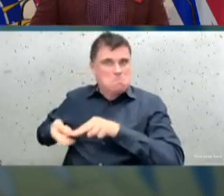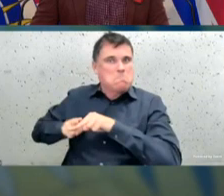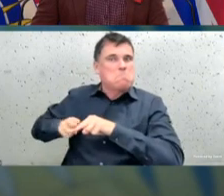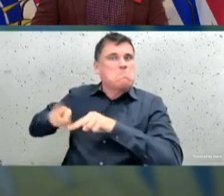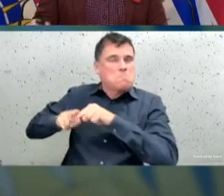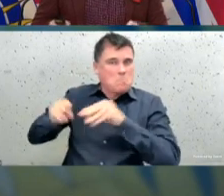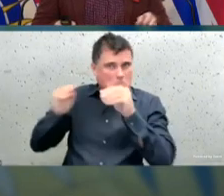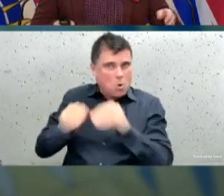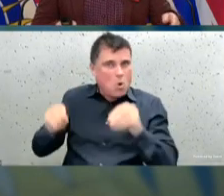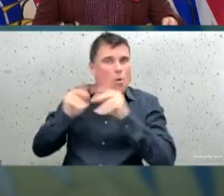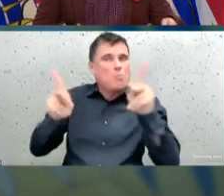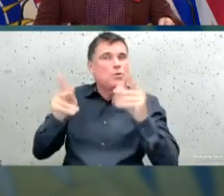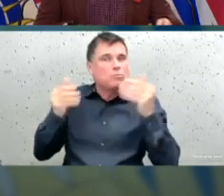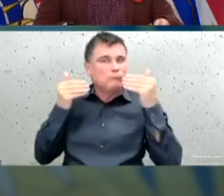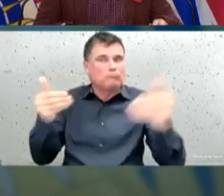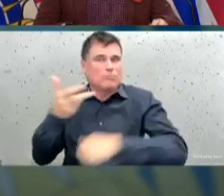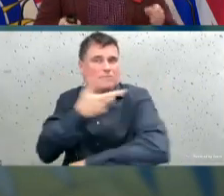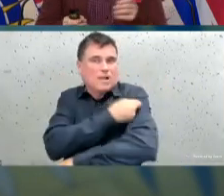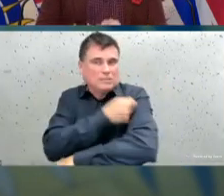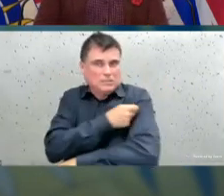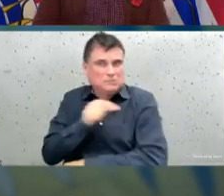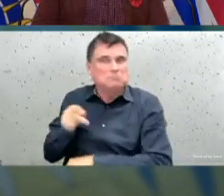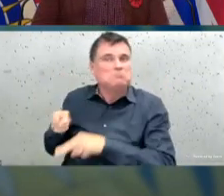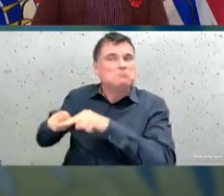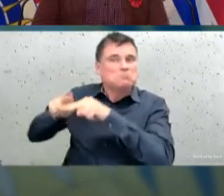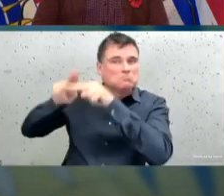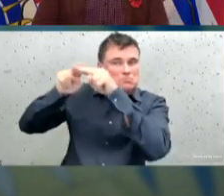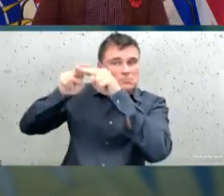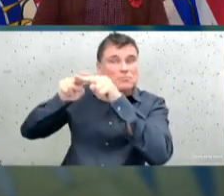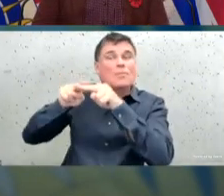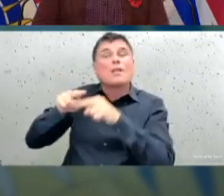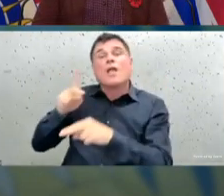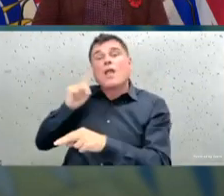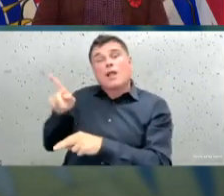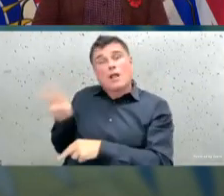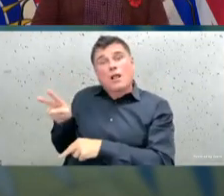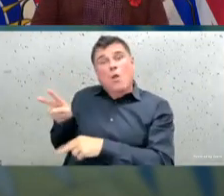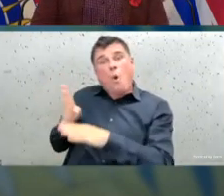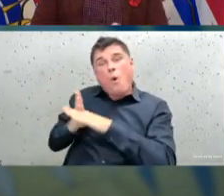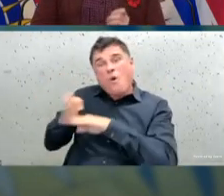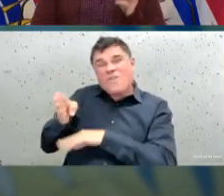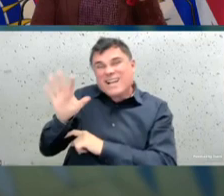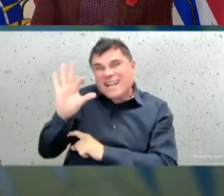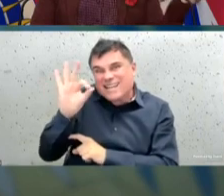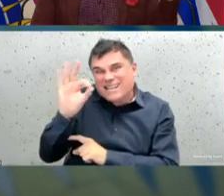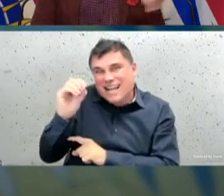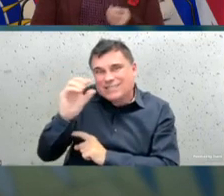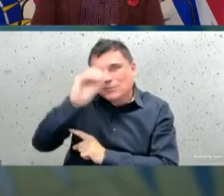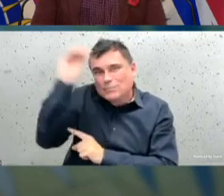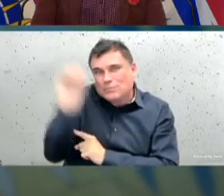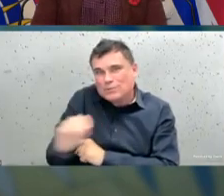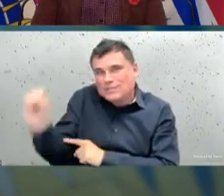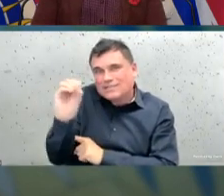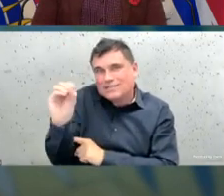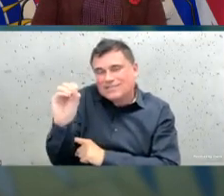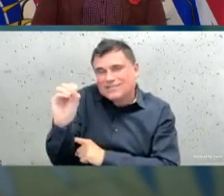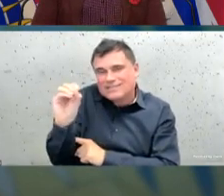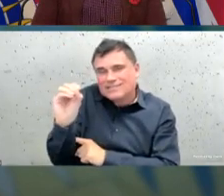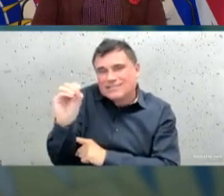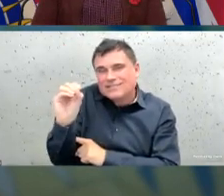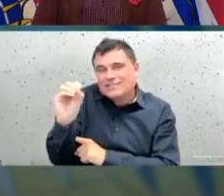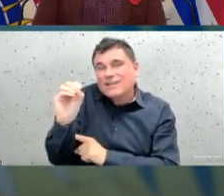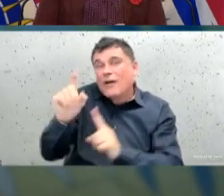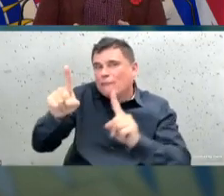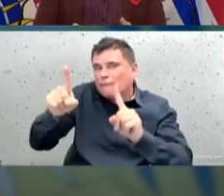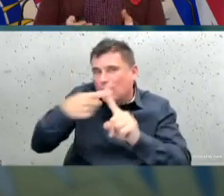over 90%. This is age 12 and above for first dose coverage. What we also can see is that in those